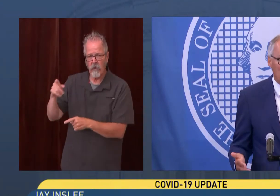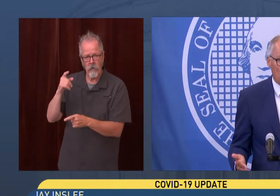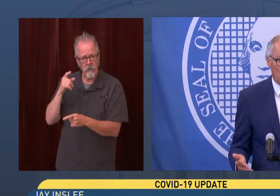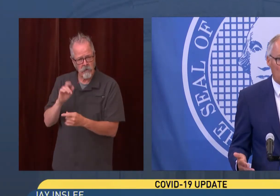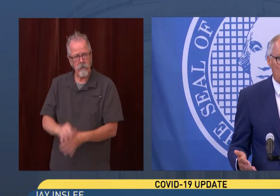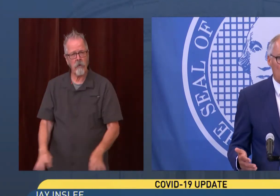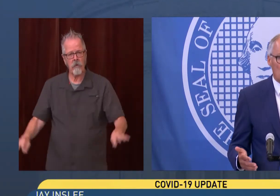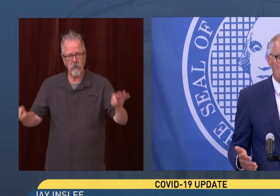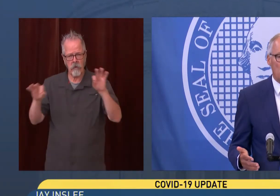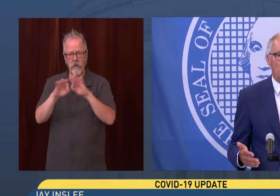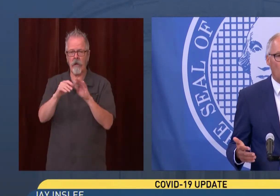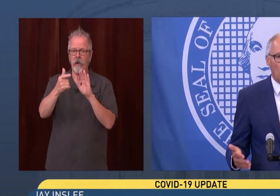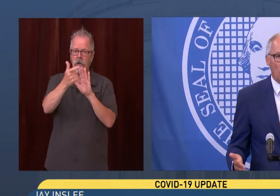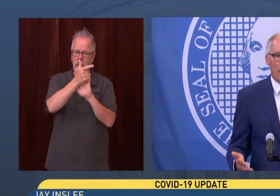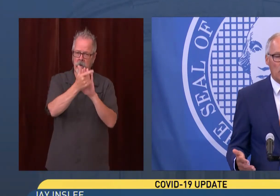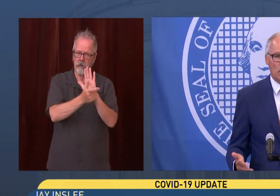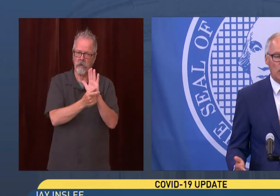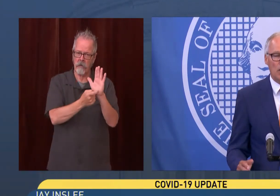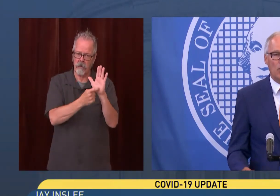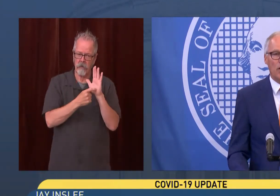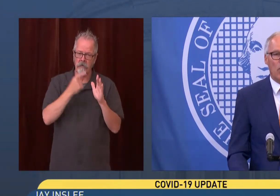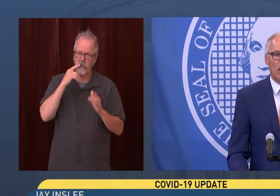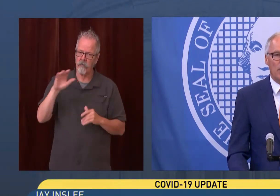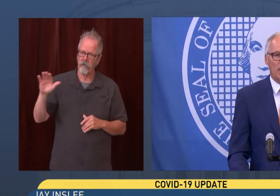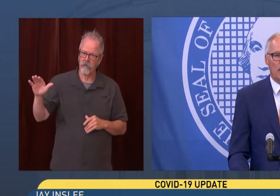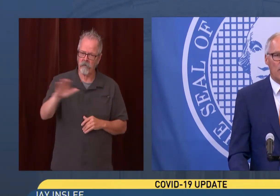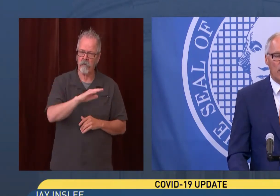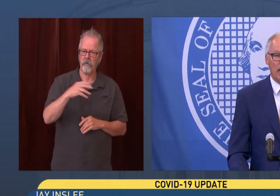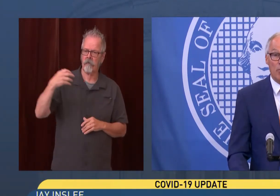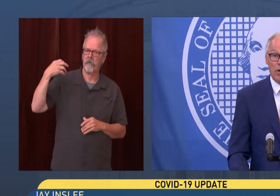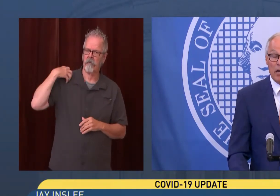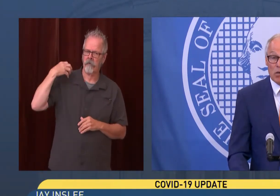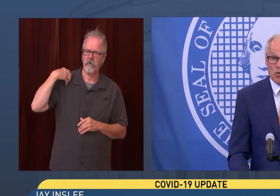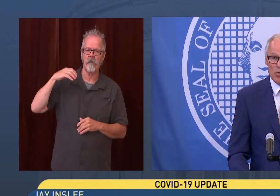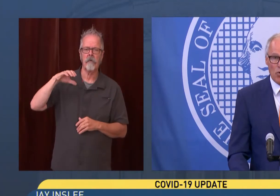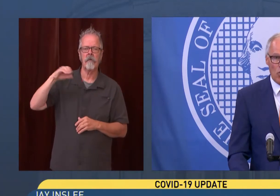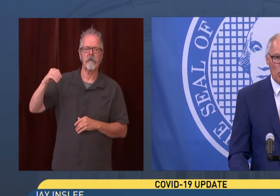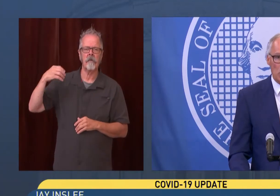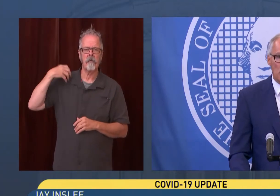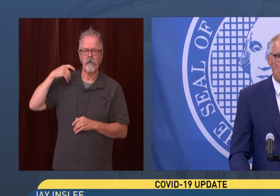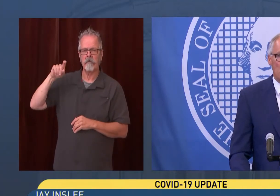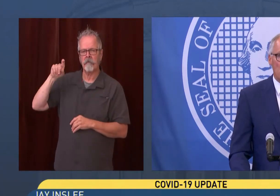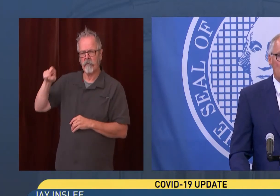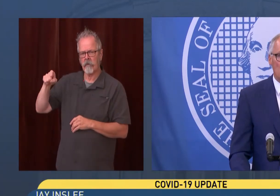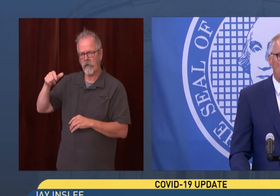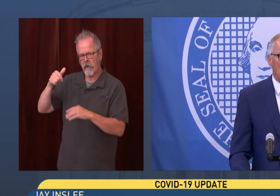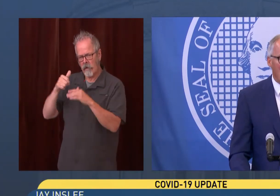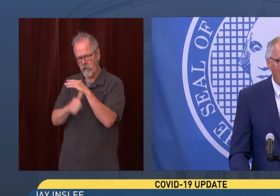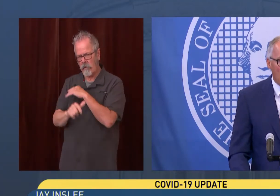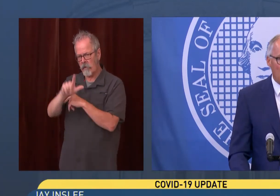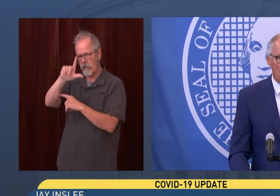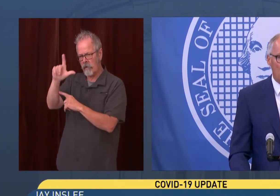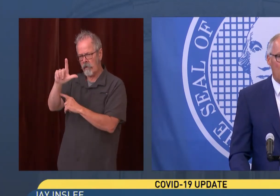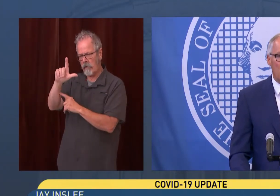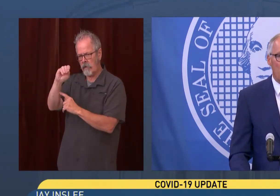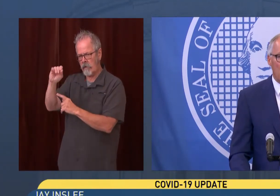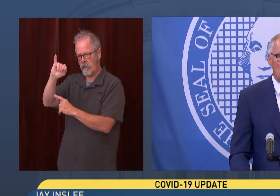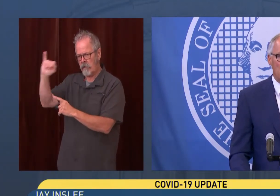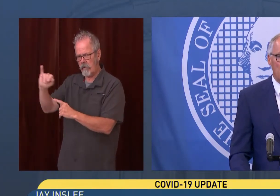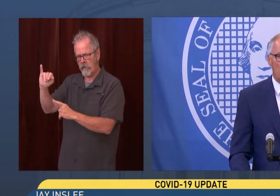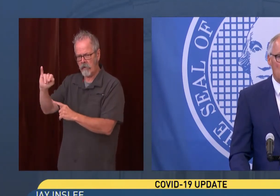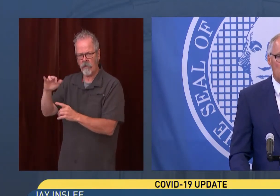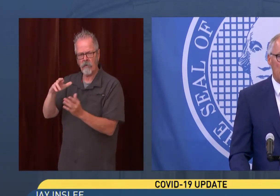employer. So the employer has a legal requirement under our labor and industry rules to require their